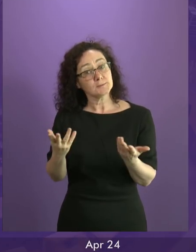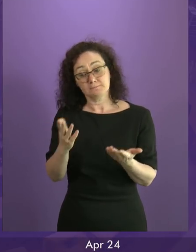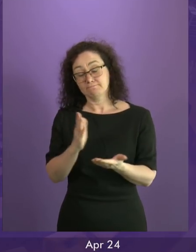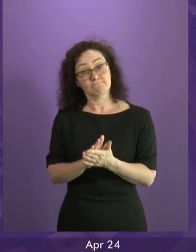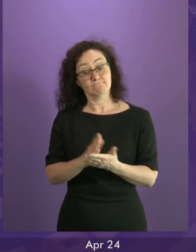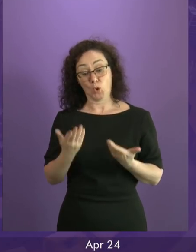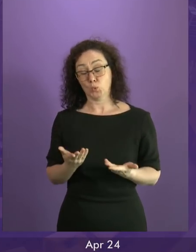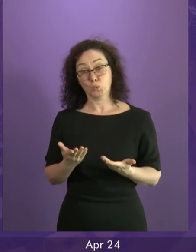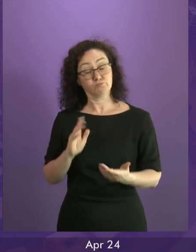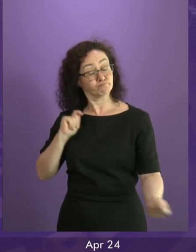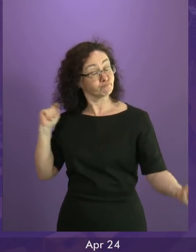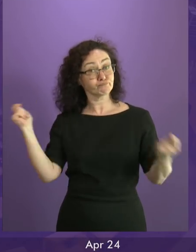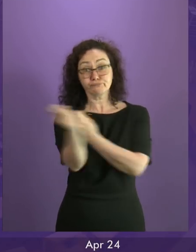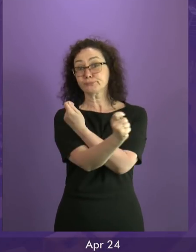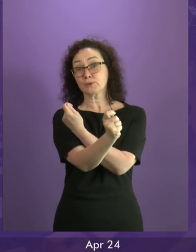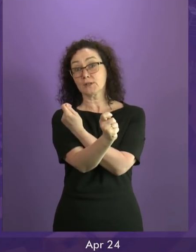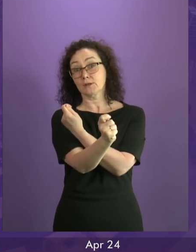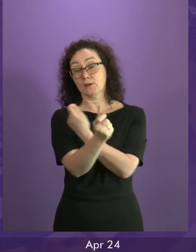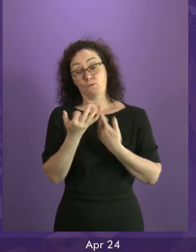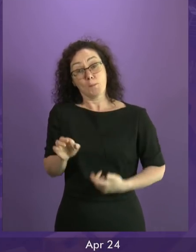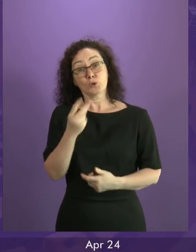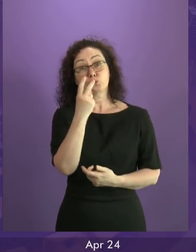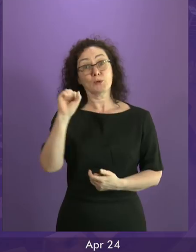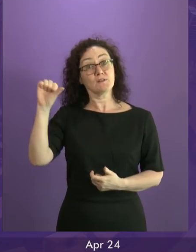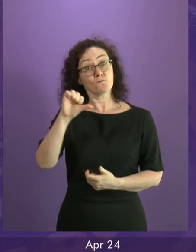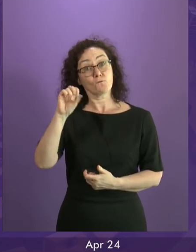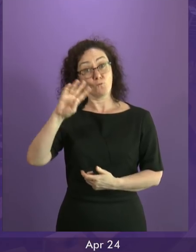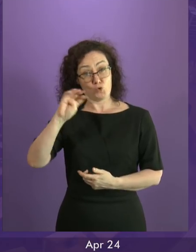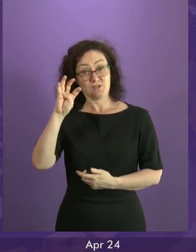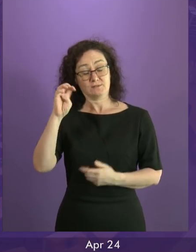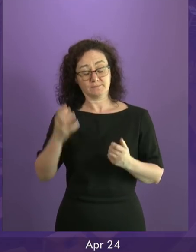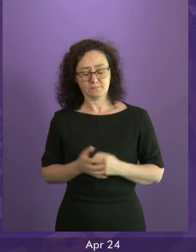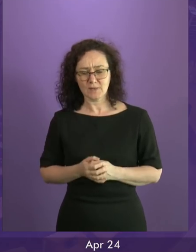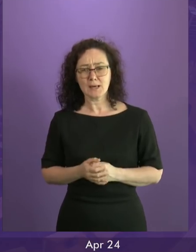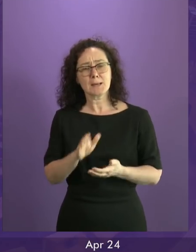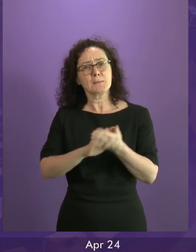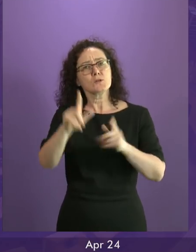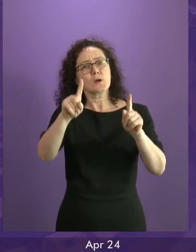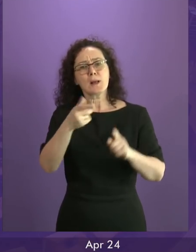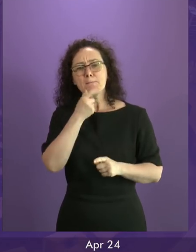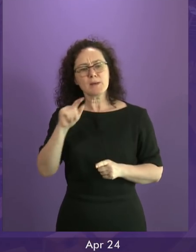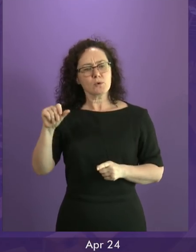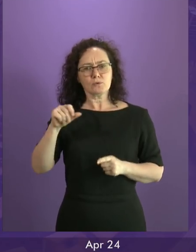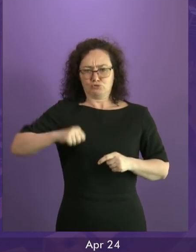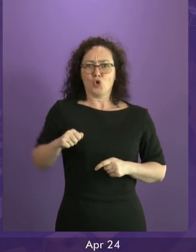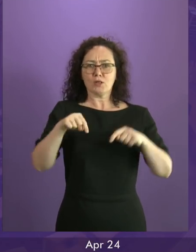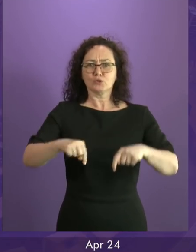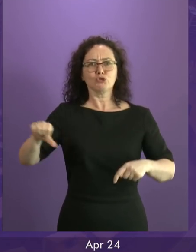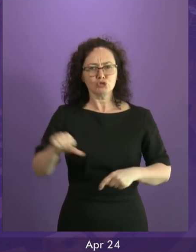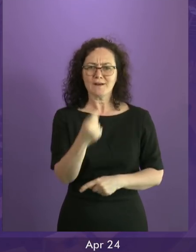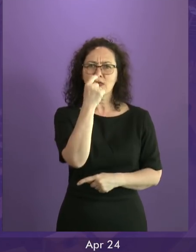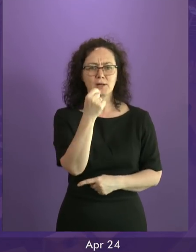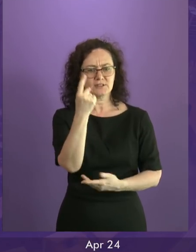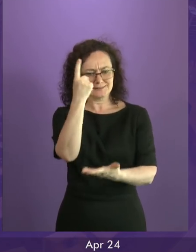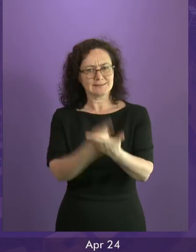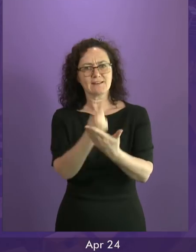in circumstances that has happened since 2014. And that is why people in Scotland should have the ability to choose. Do they want to